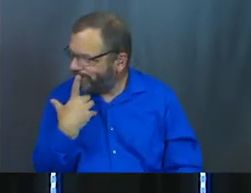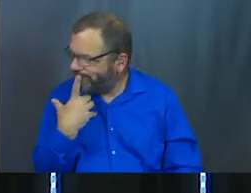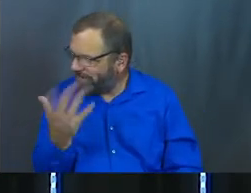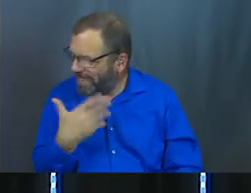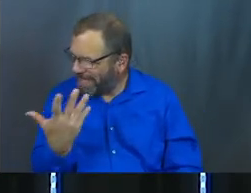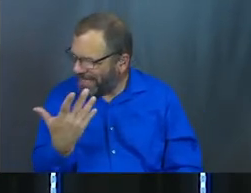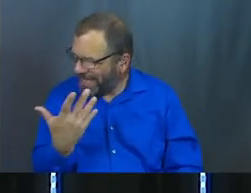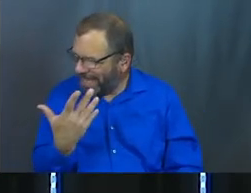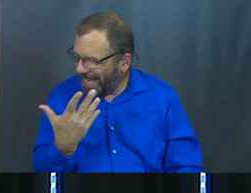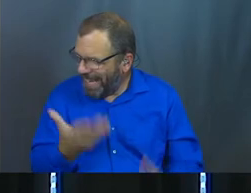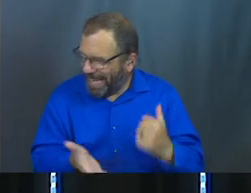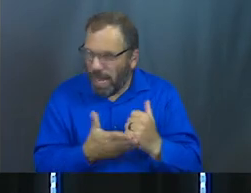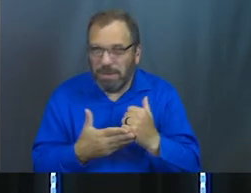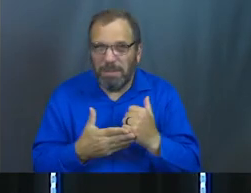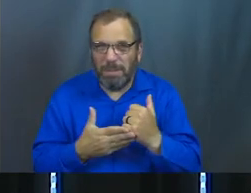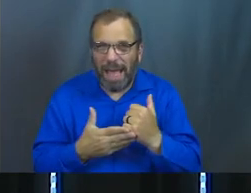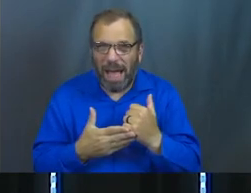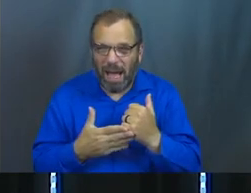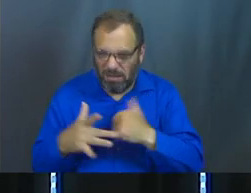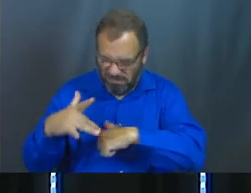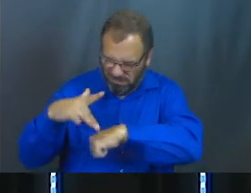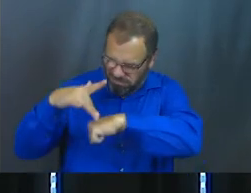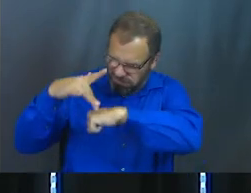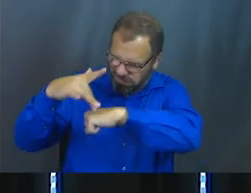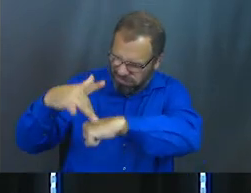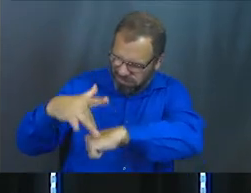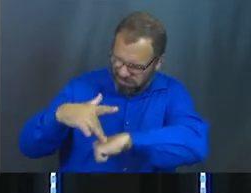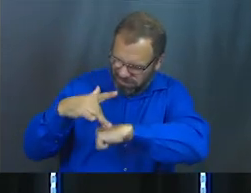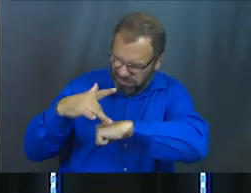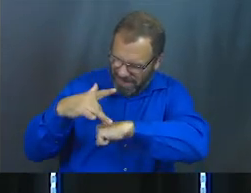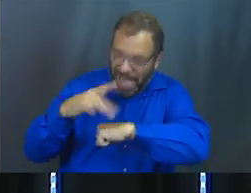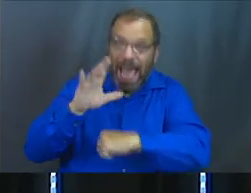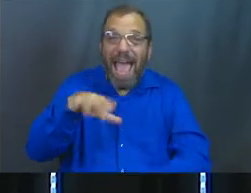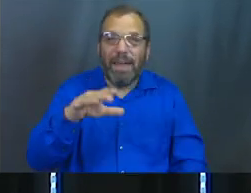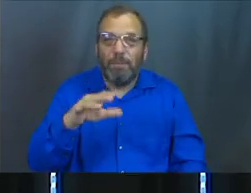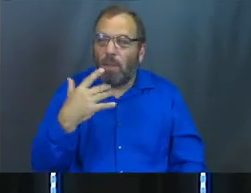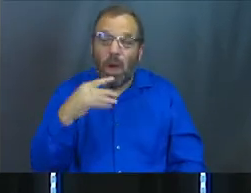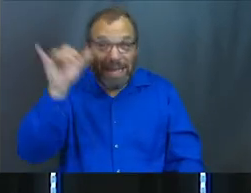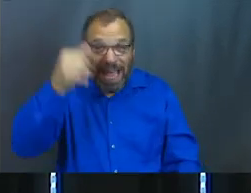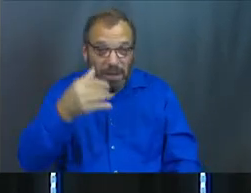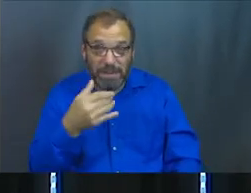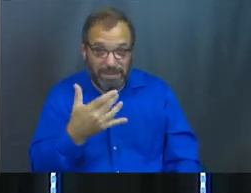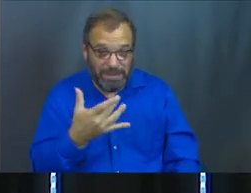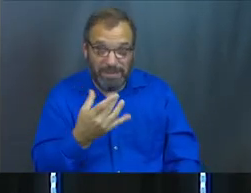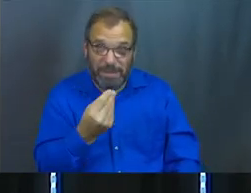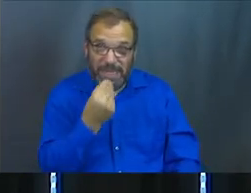it's so enlightening about chewing the cud to me is it doesn't taste better the second time.